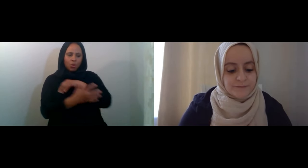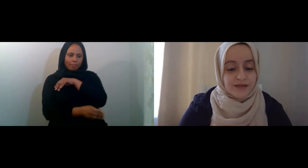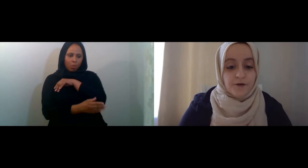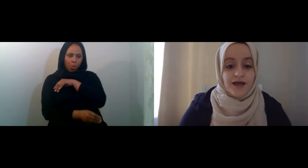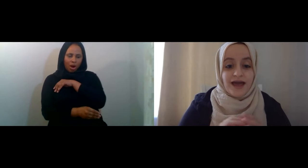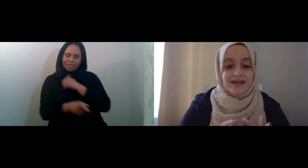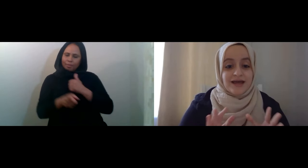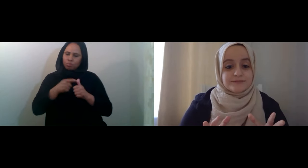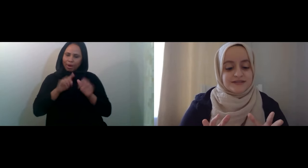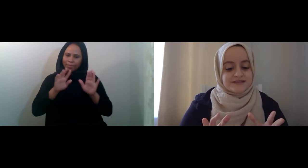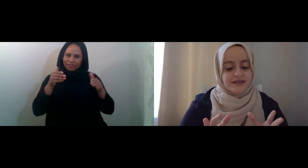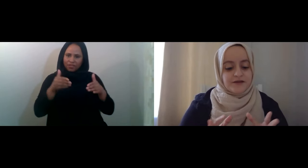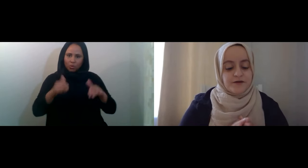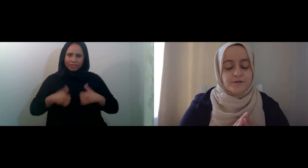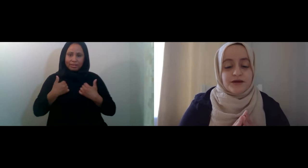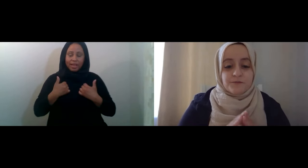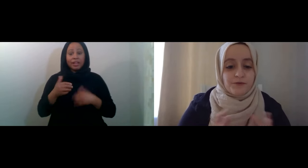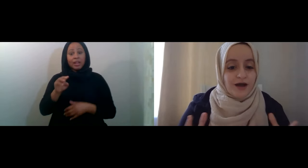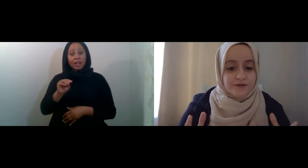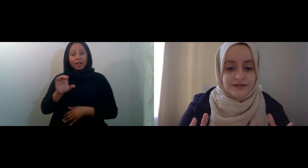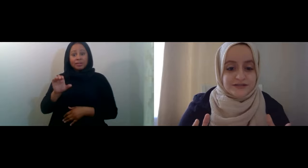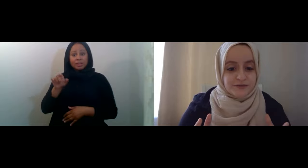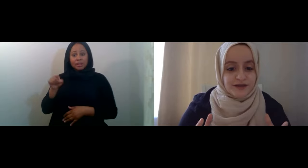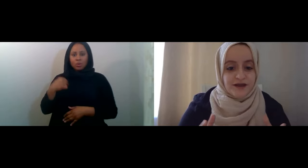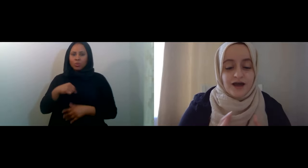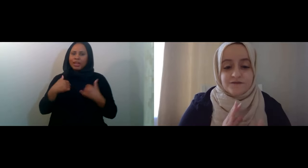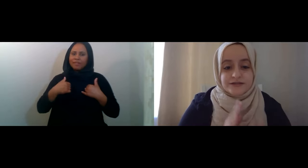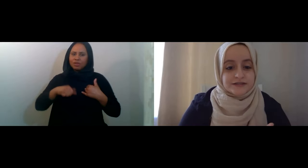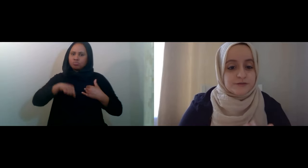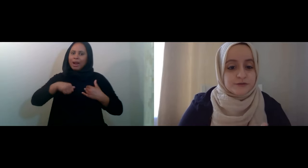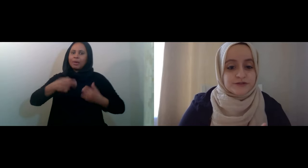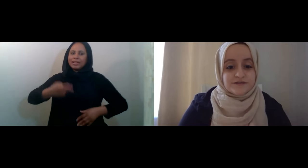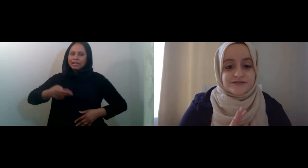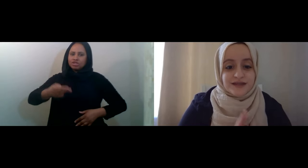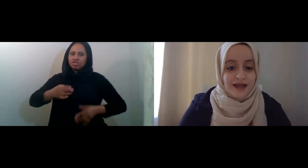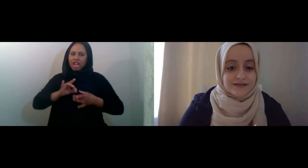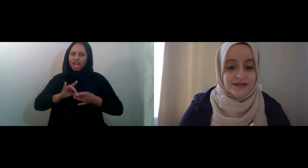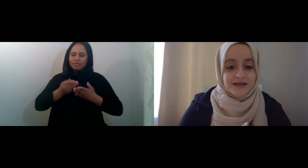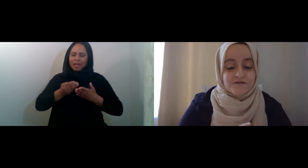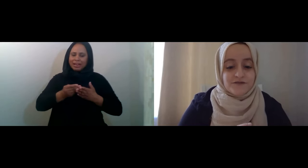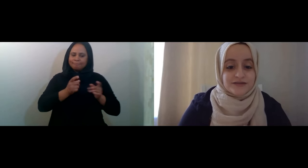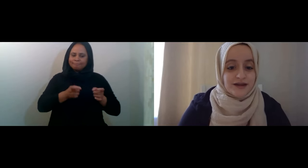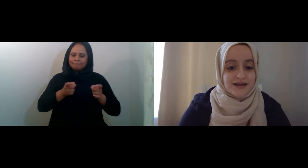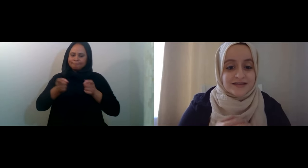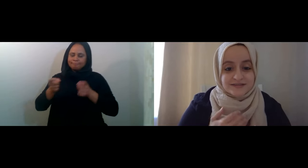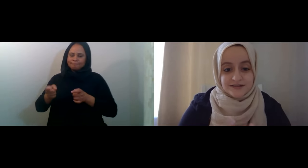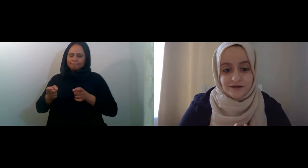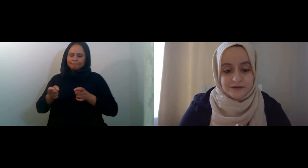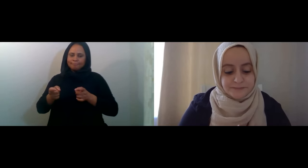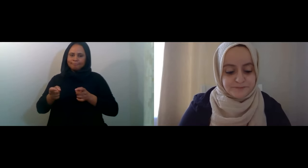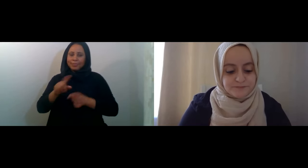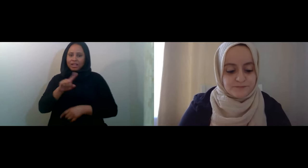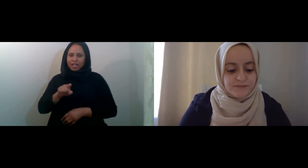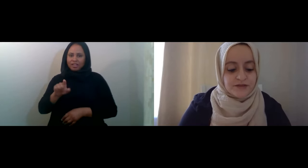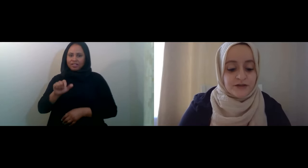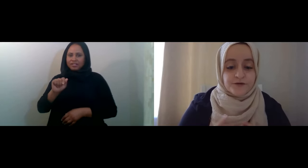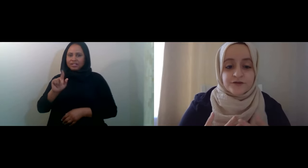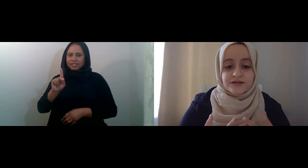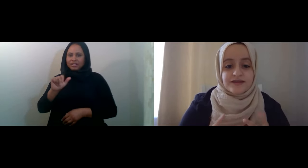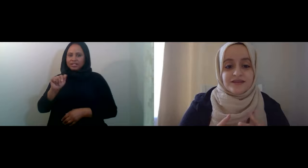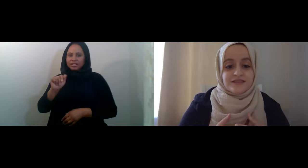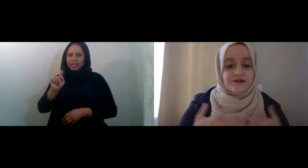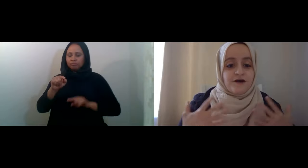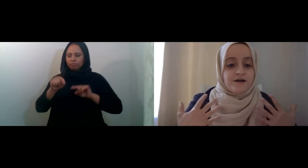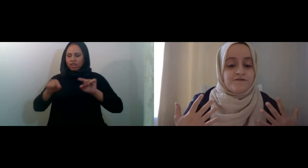life. Now, at MCC, we have a proud history of the distribution of zakat, fitrah, and sadaqah. Now,